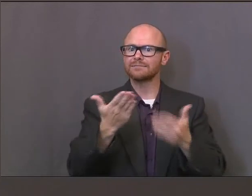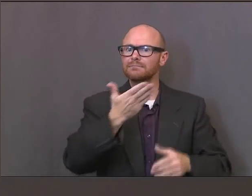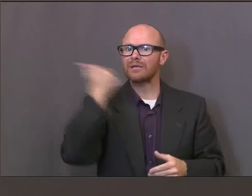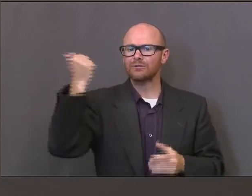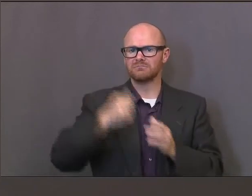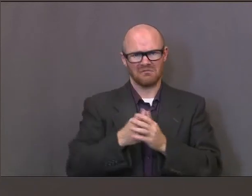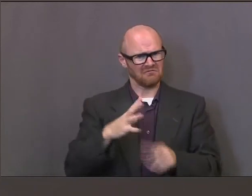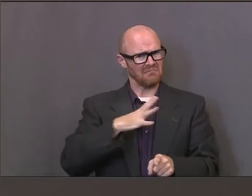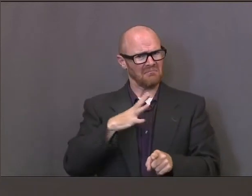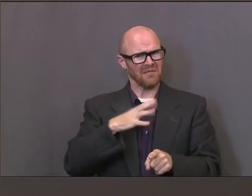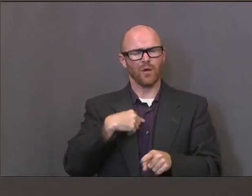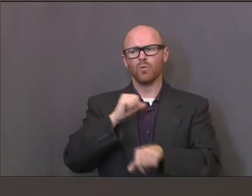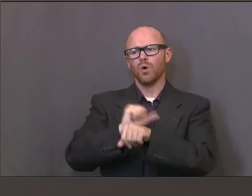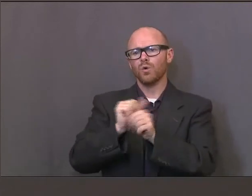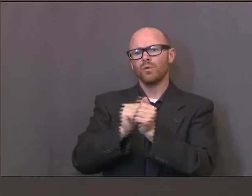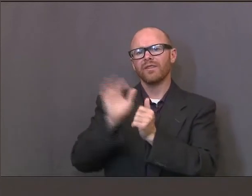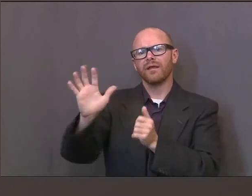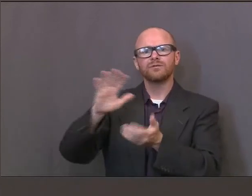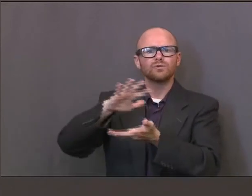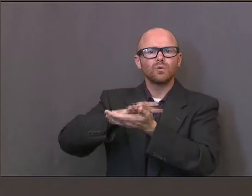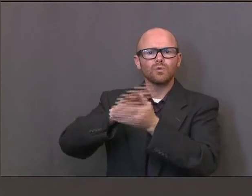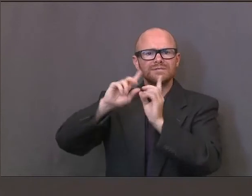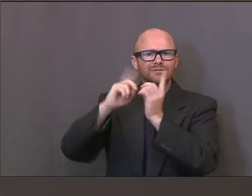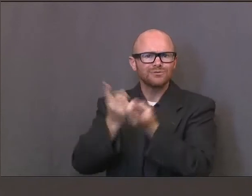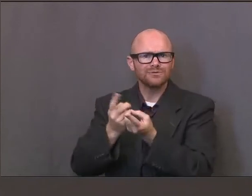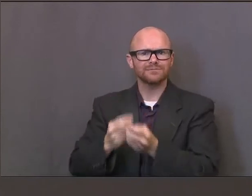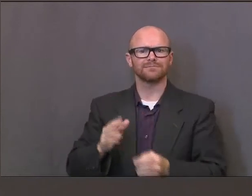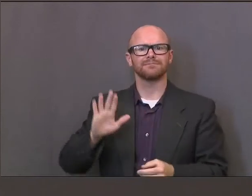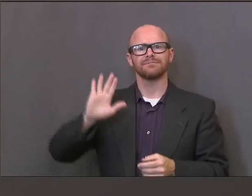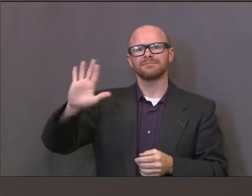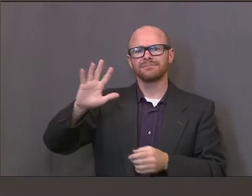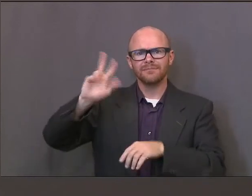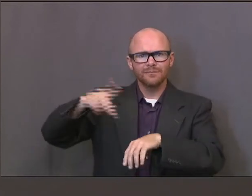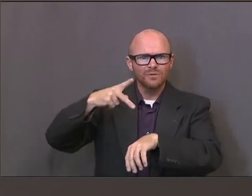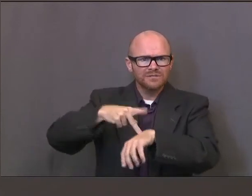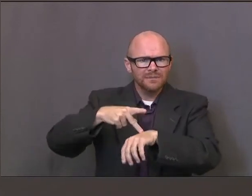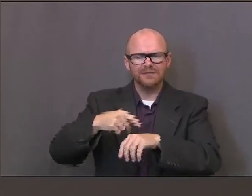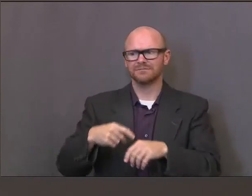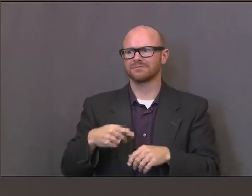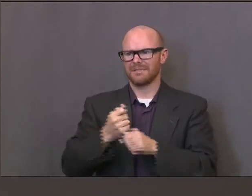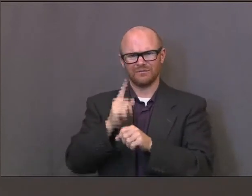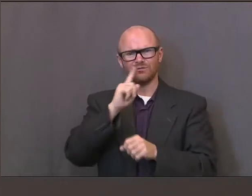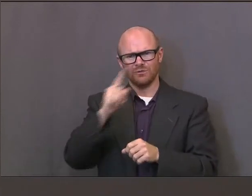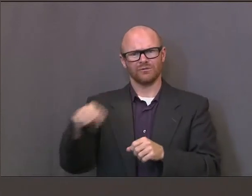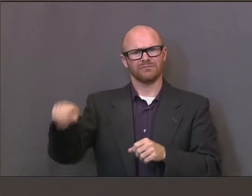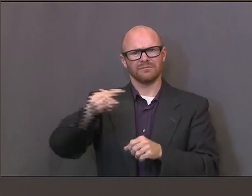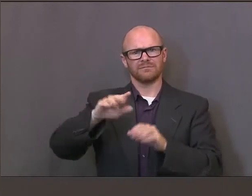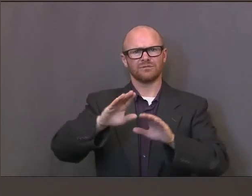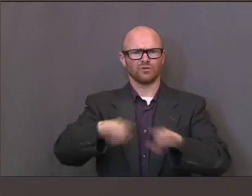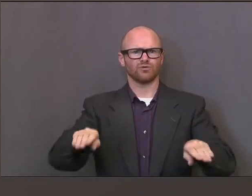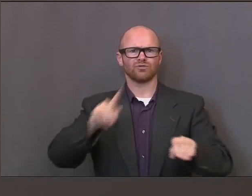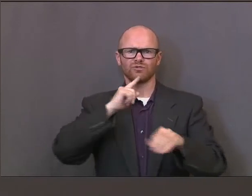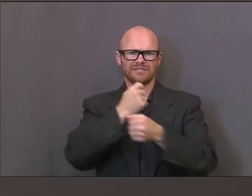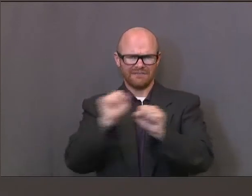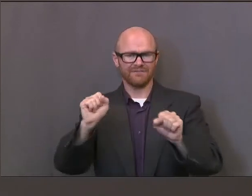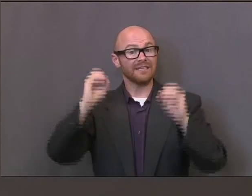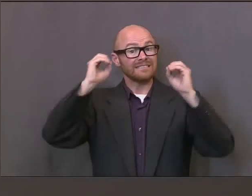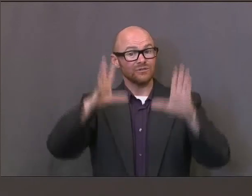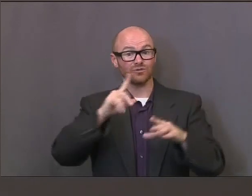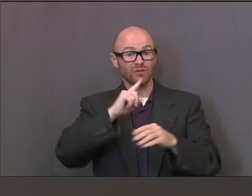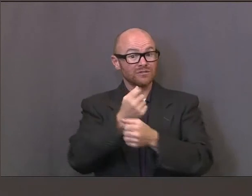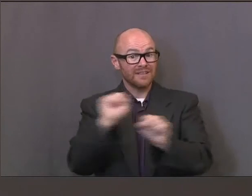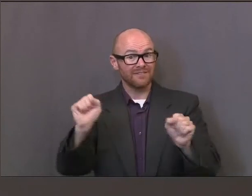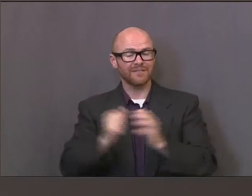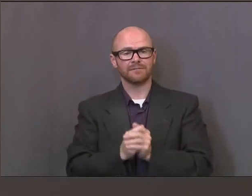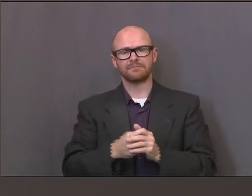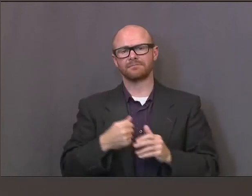school district's plan. Work with the principal and their local school. So I think we'll have some improvements. I